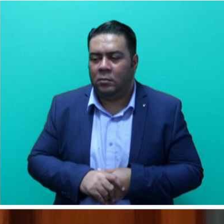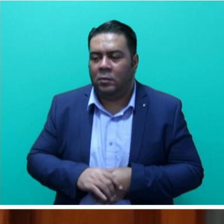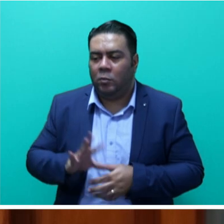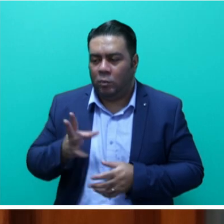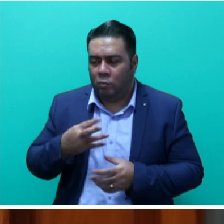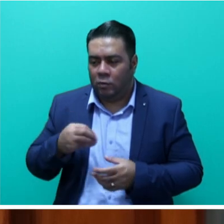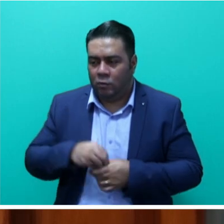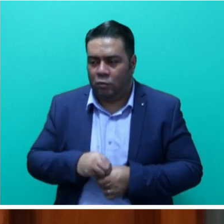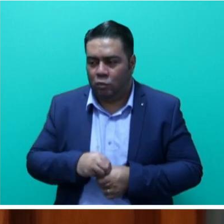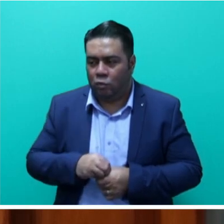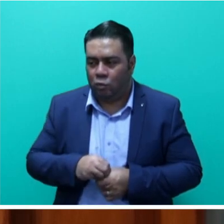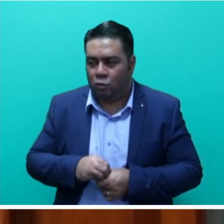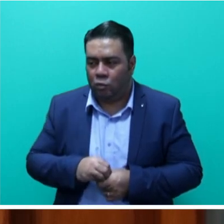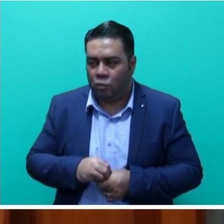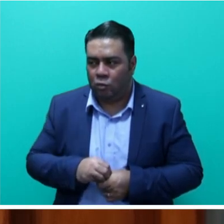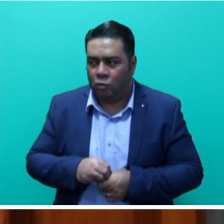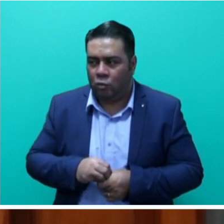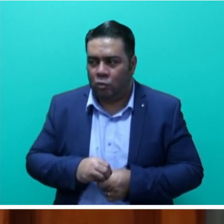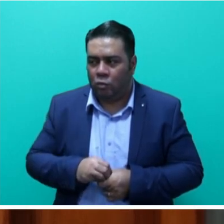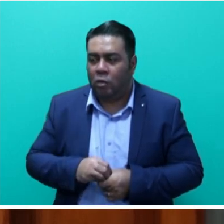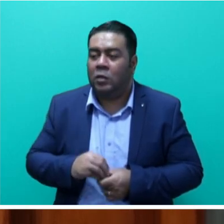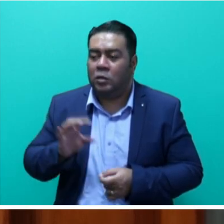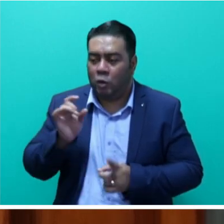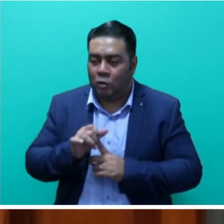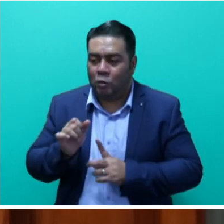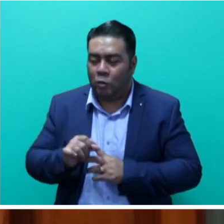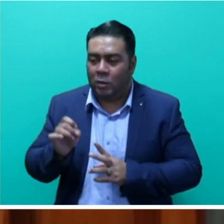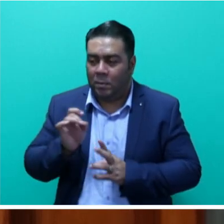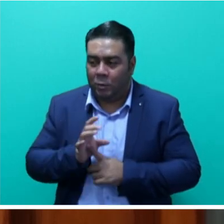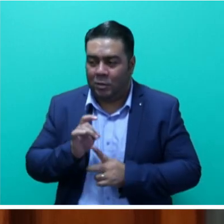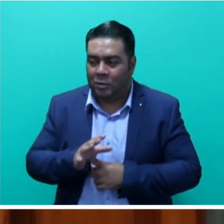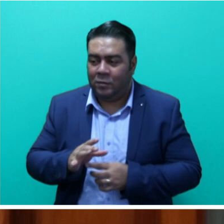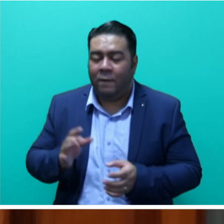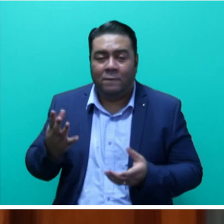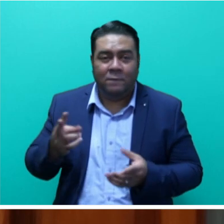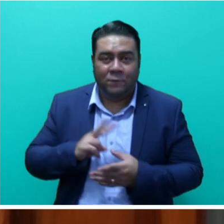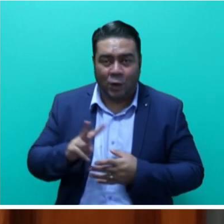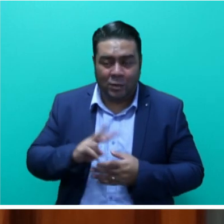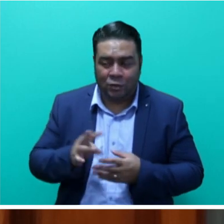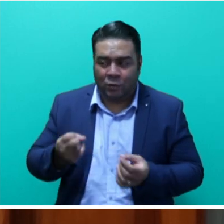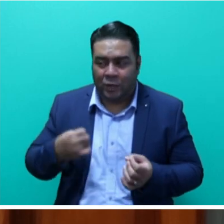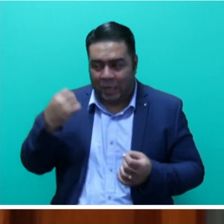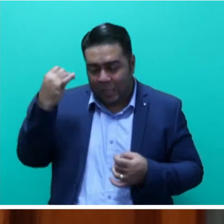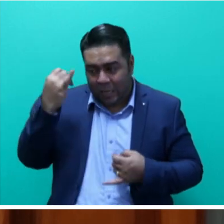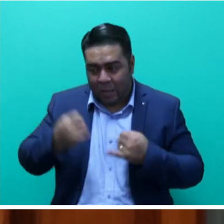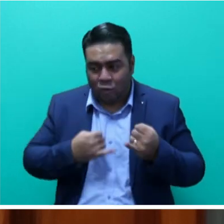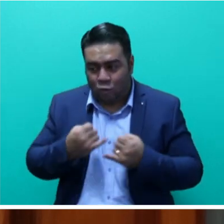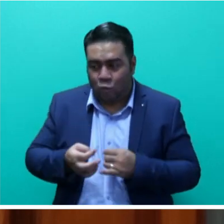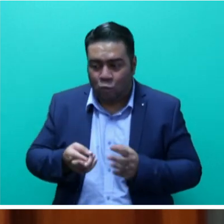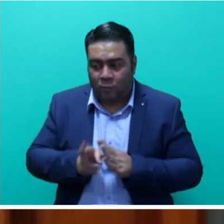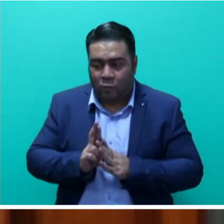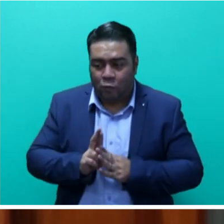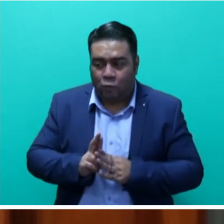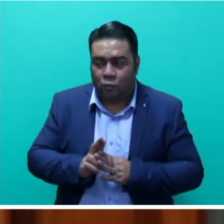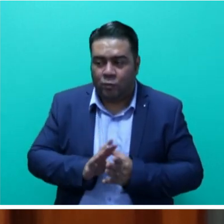to do, and also the importance of the voluntary national reviews or VNRs in all these